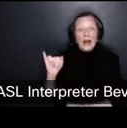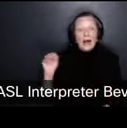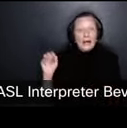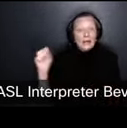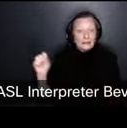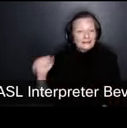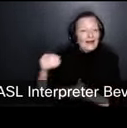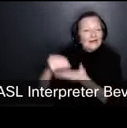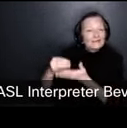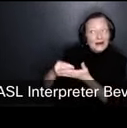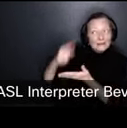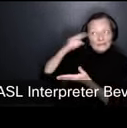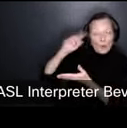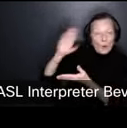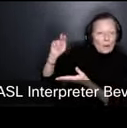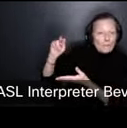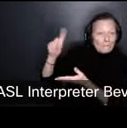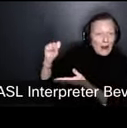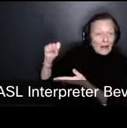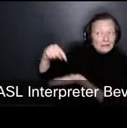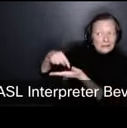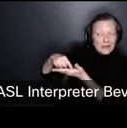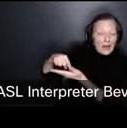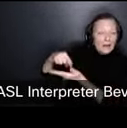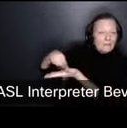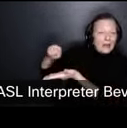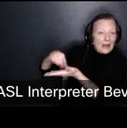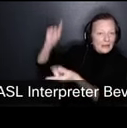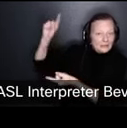paying down debt and then of course on the far right you have your total tax rate